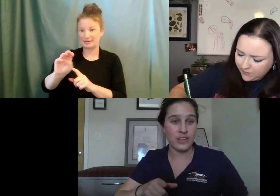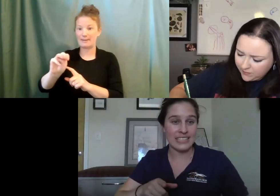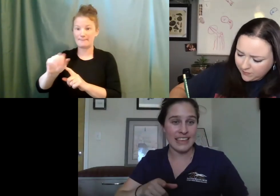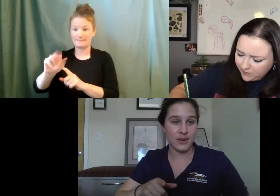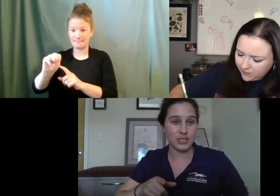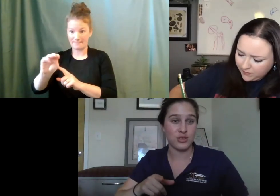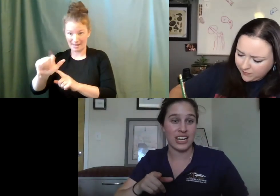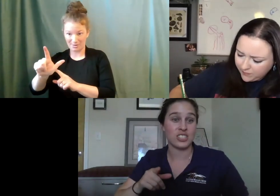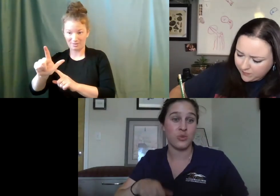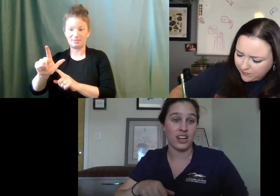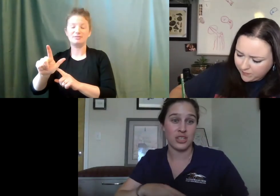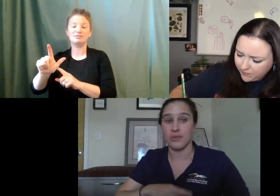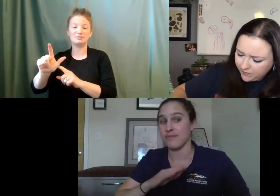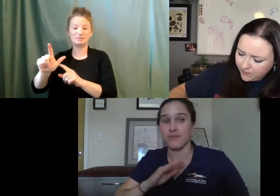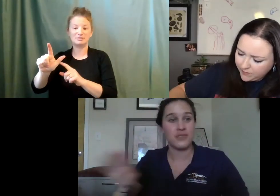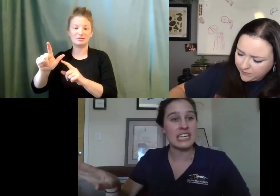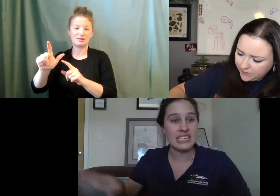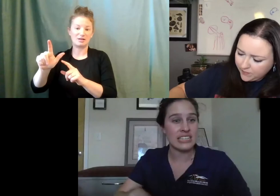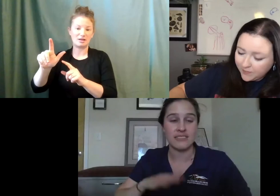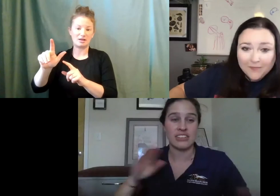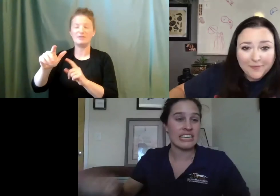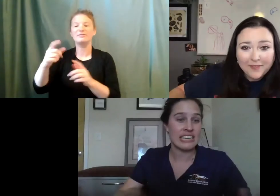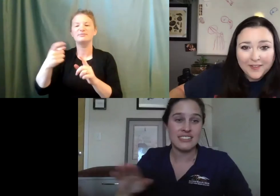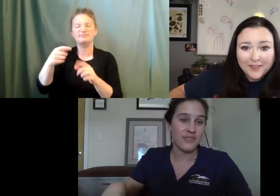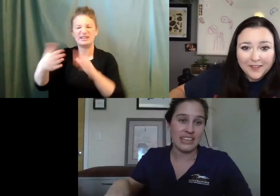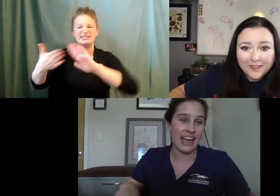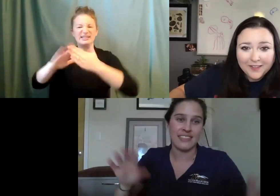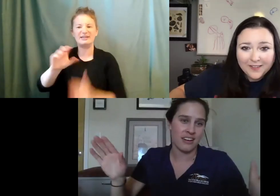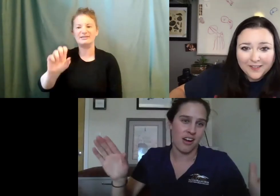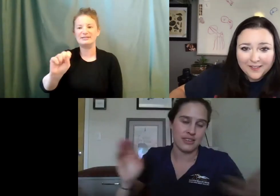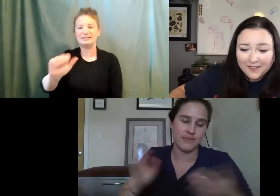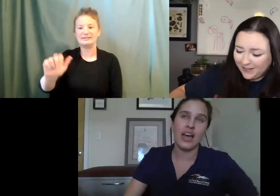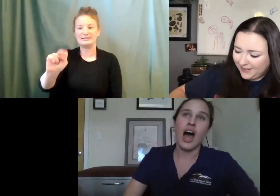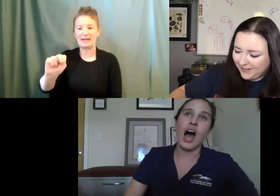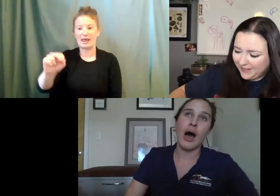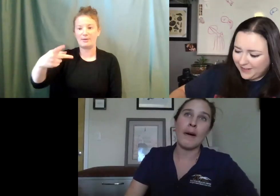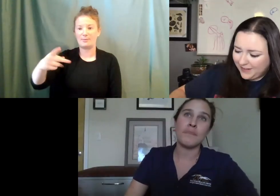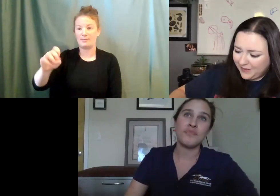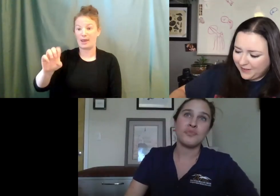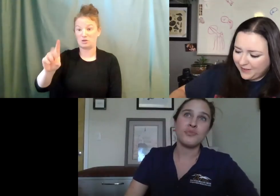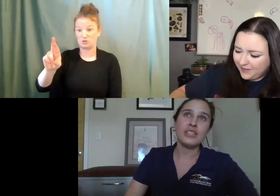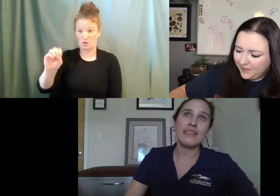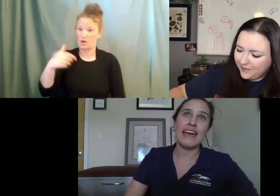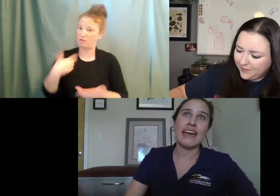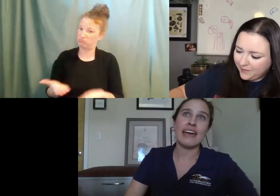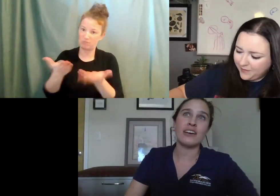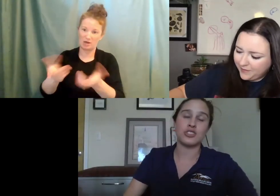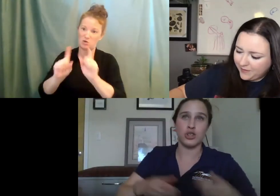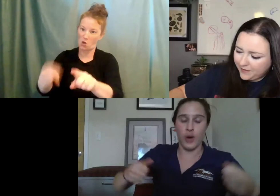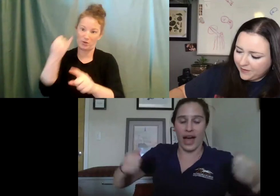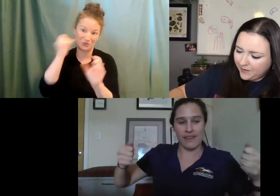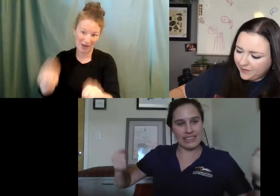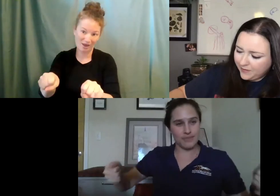go visit them. Cause you can actually watch them feed and clean and stuff like that. They're awesome. Um, they,